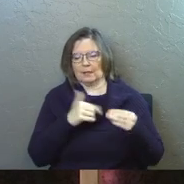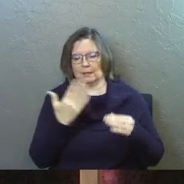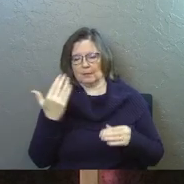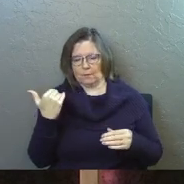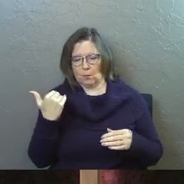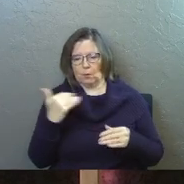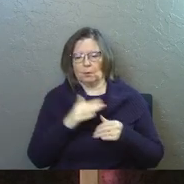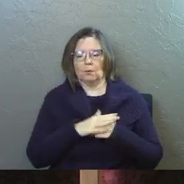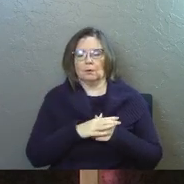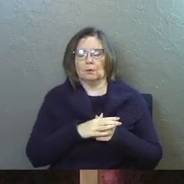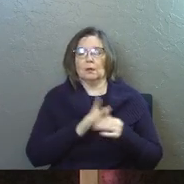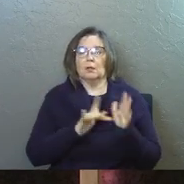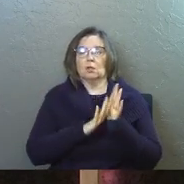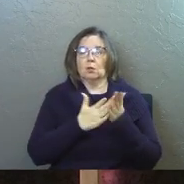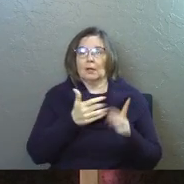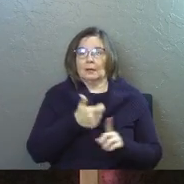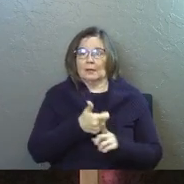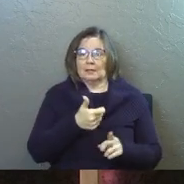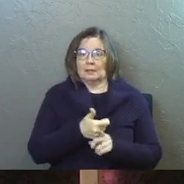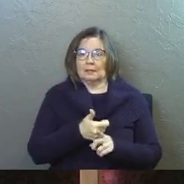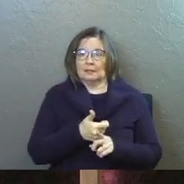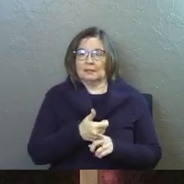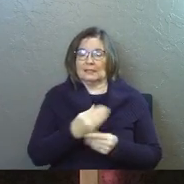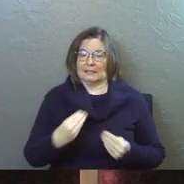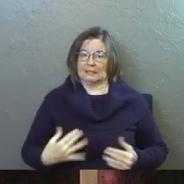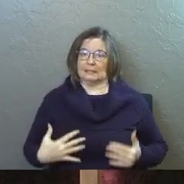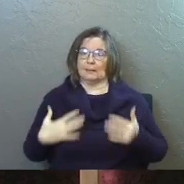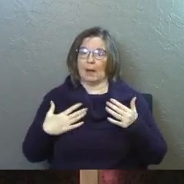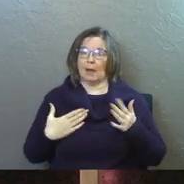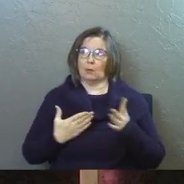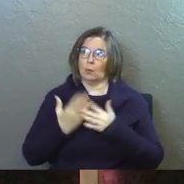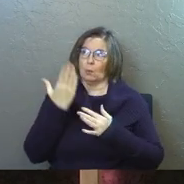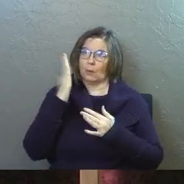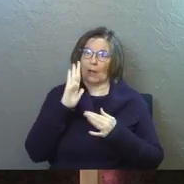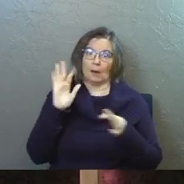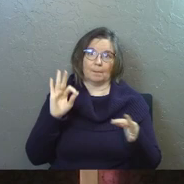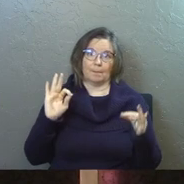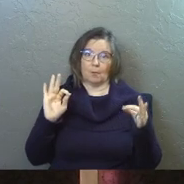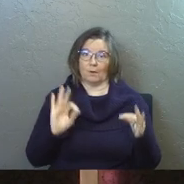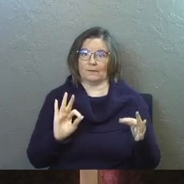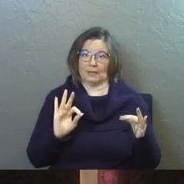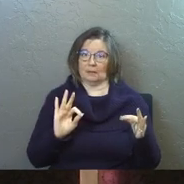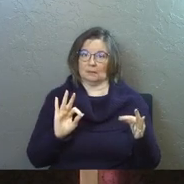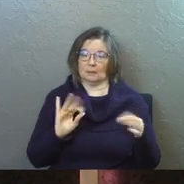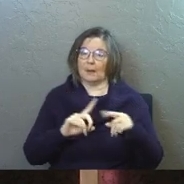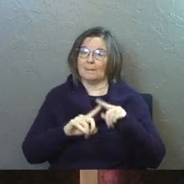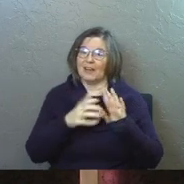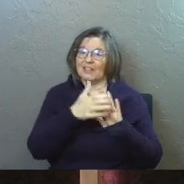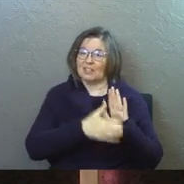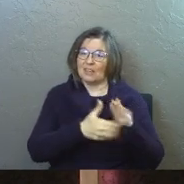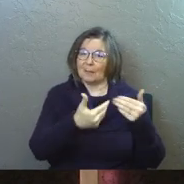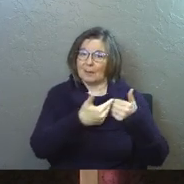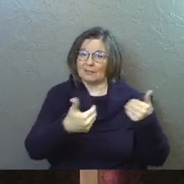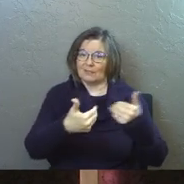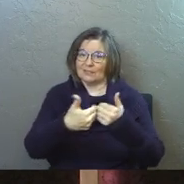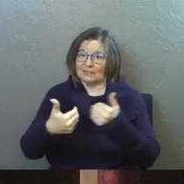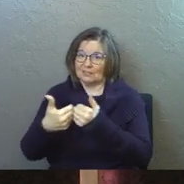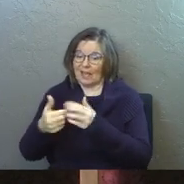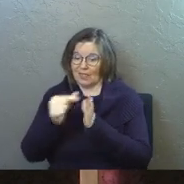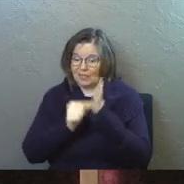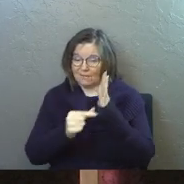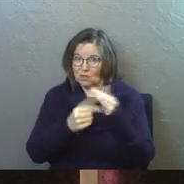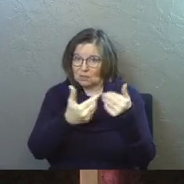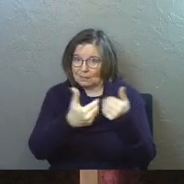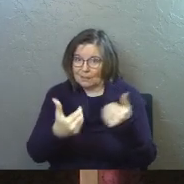this before. Uh, the scripture itself is inspired by God perfectly. Um, but the chapter breaks in the, the